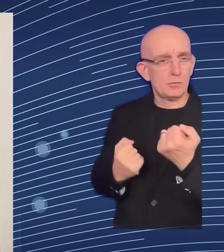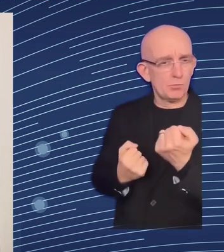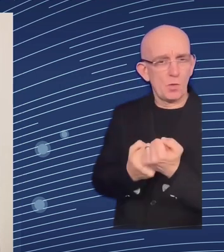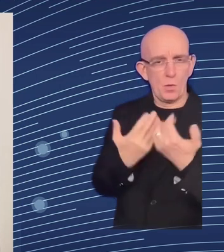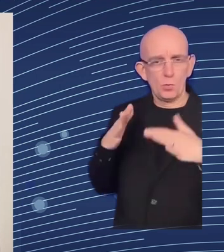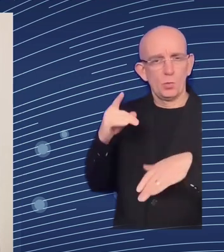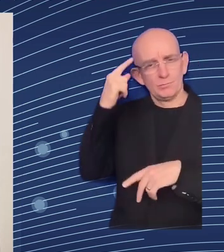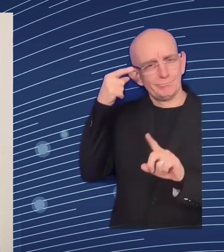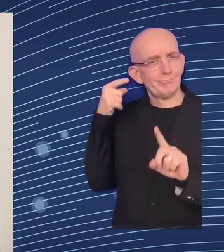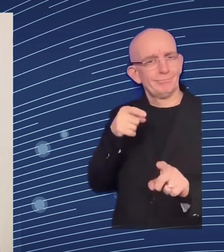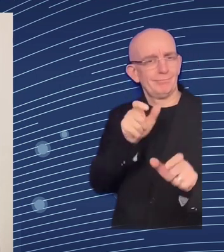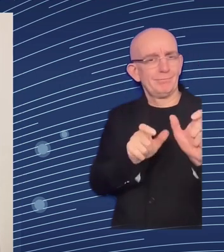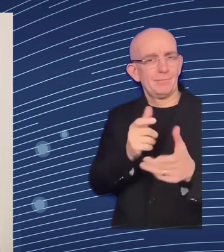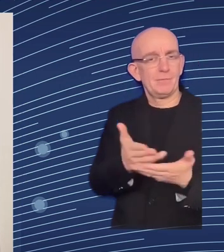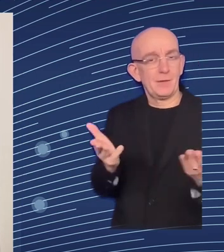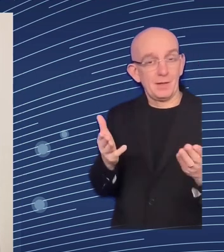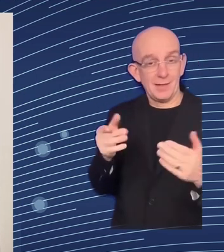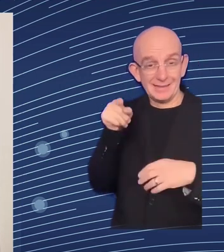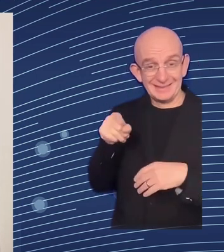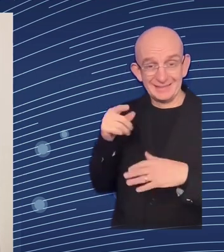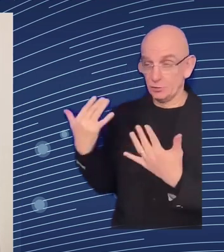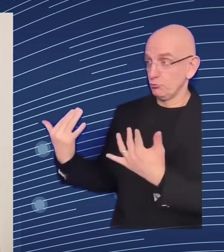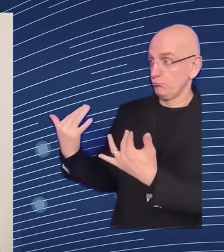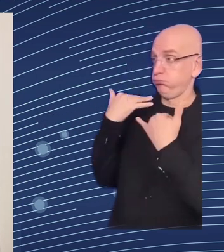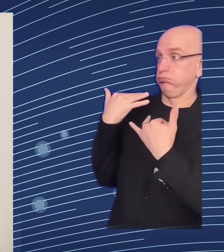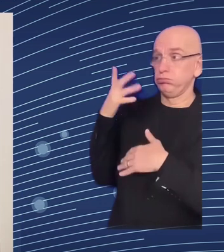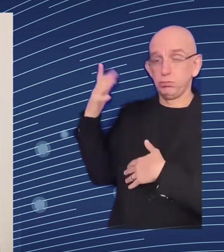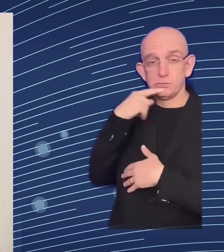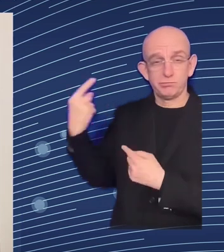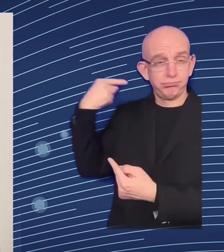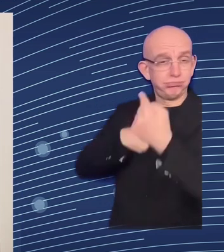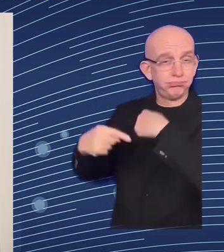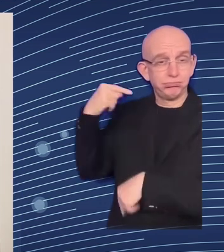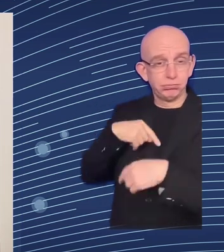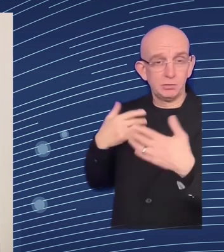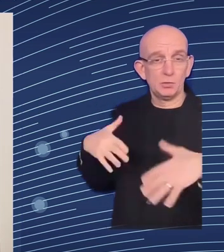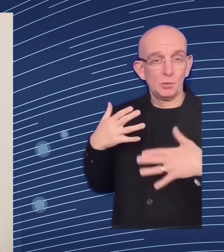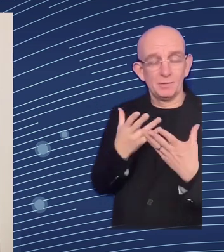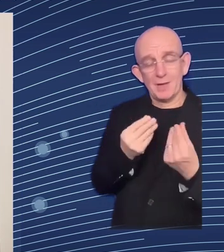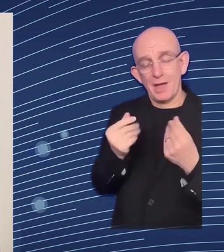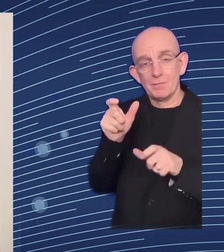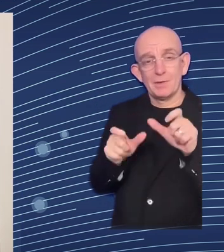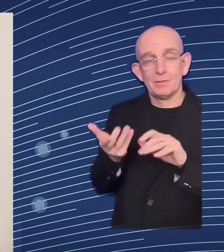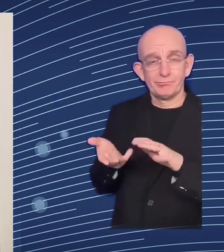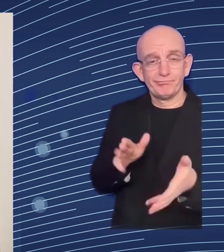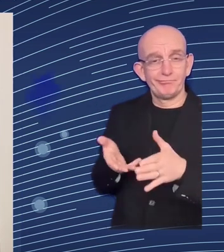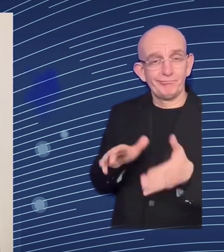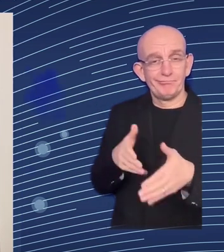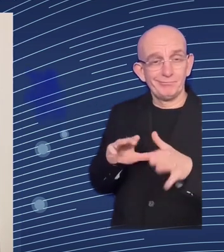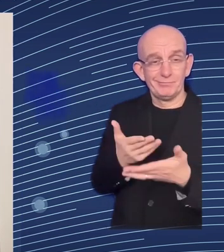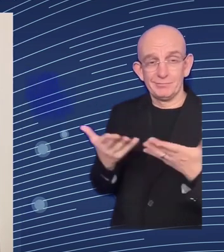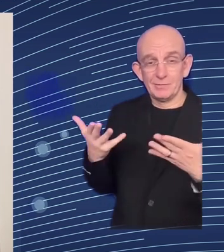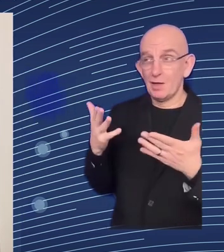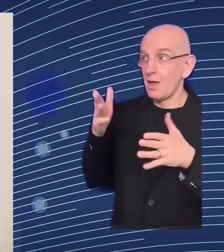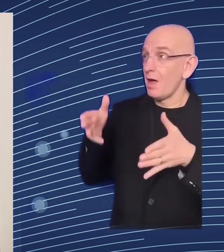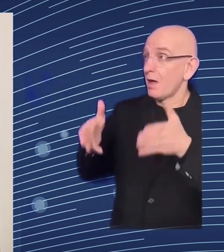and human capital in our country the internal displacement and forced migration across borders has further exacerbated an